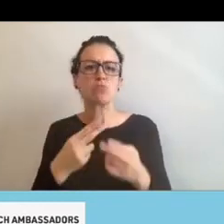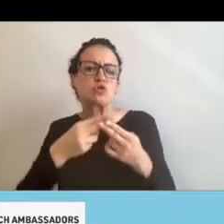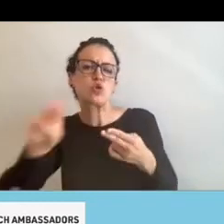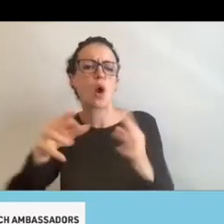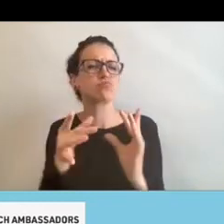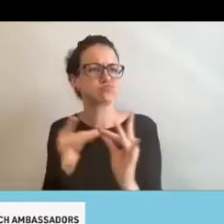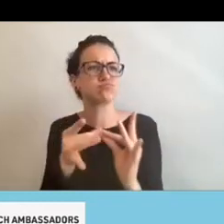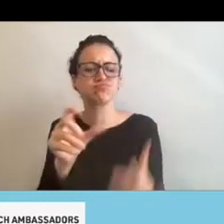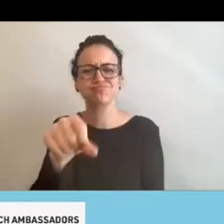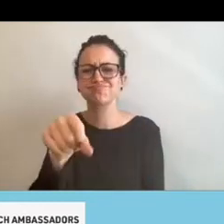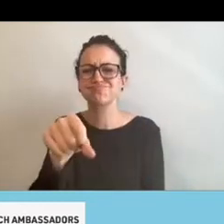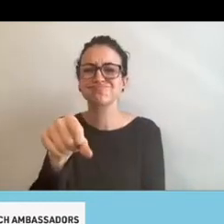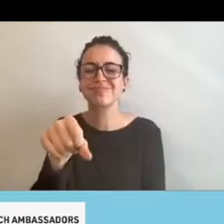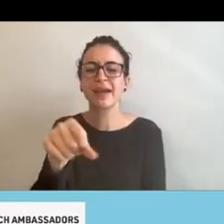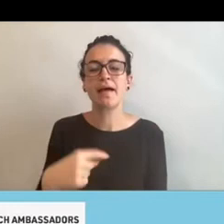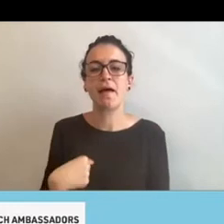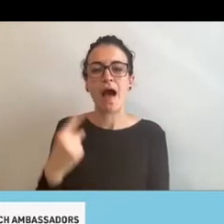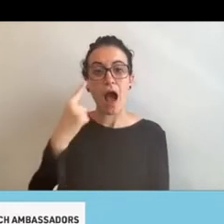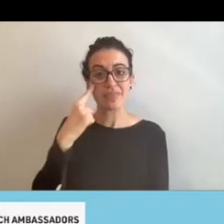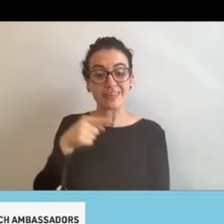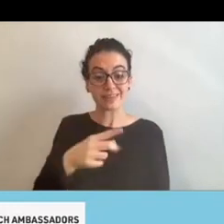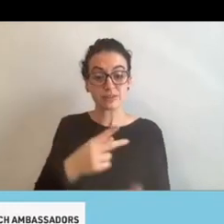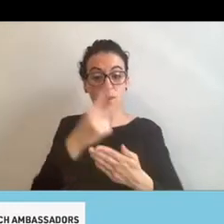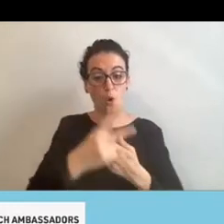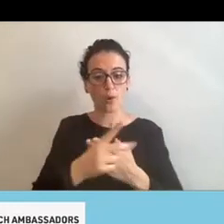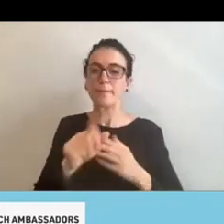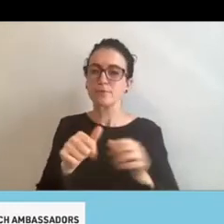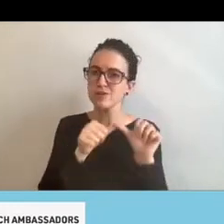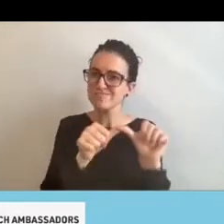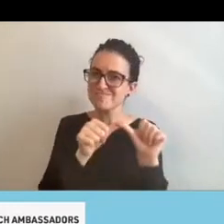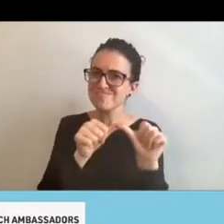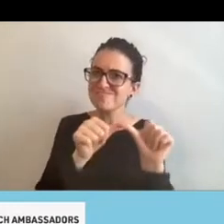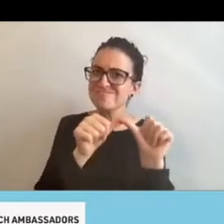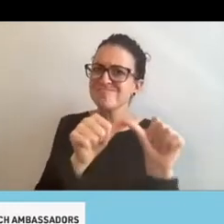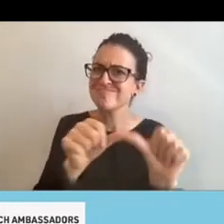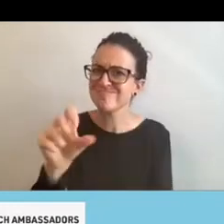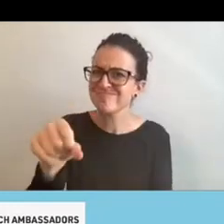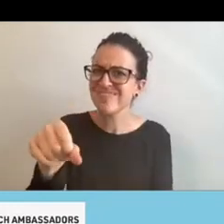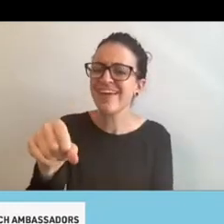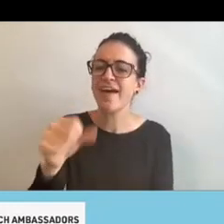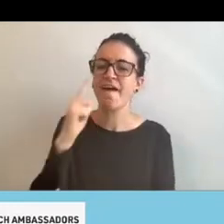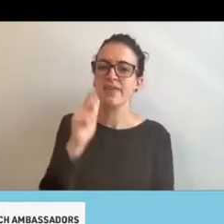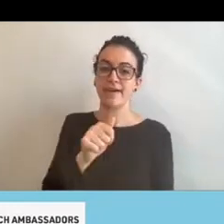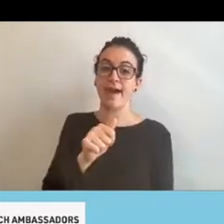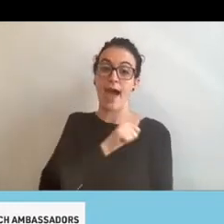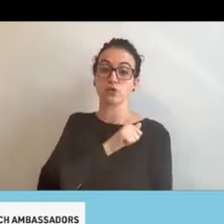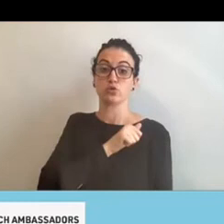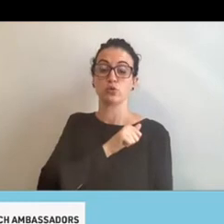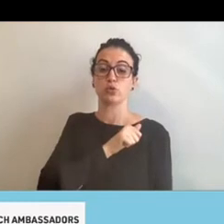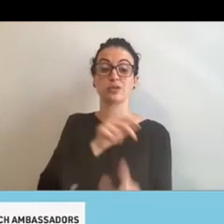that we definitely should move forward. I think attitudes are changing with respect to people with developmental